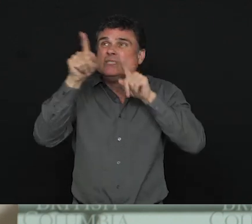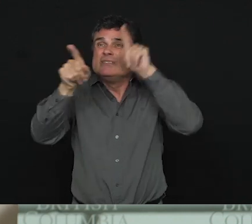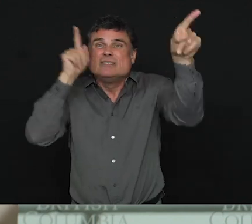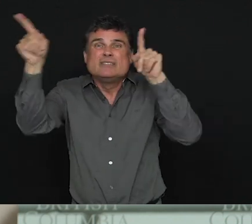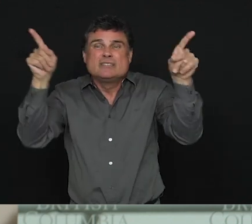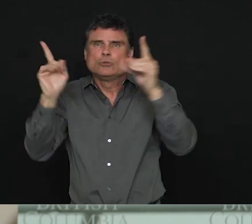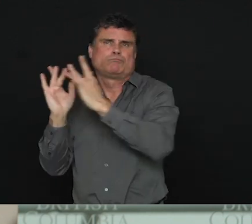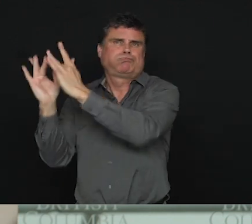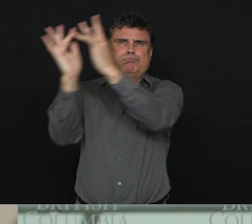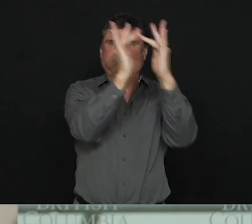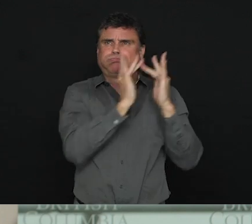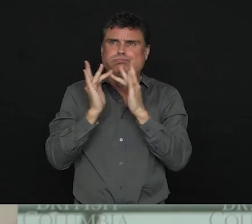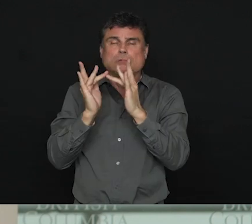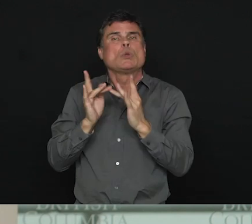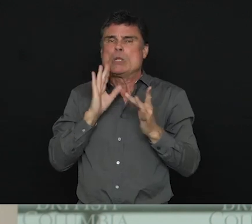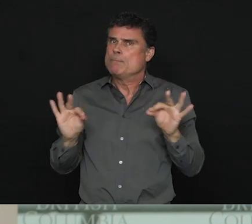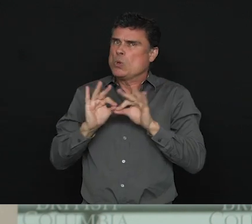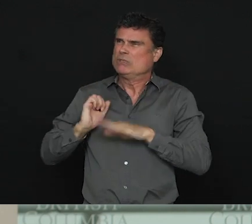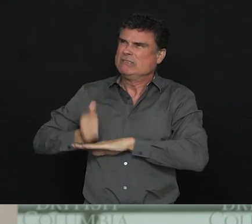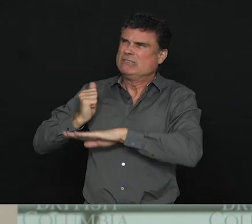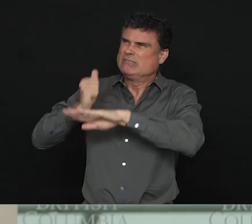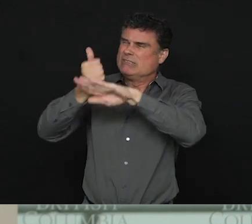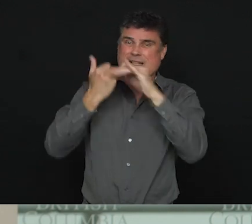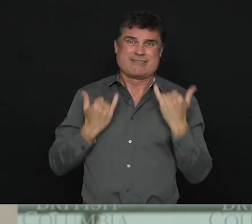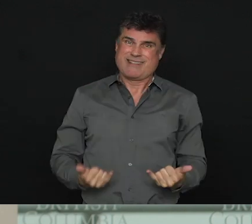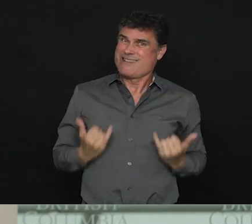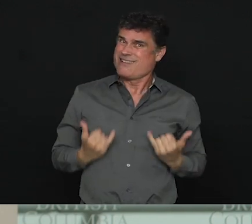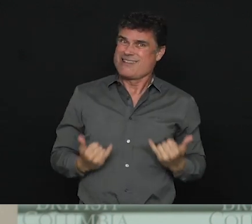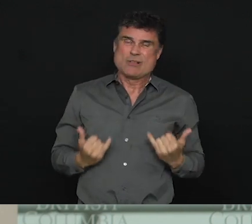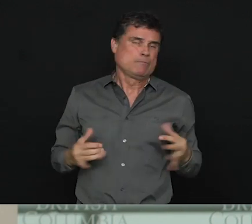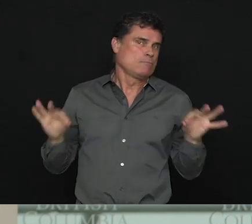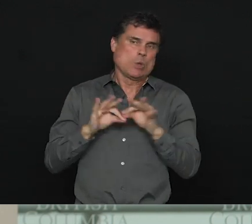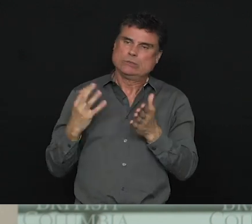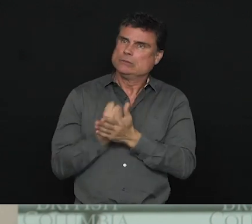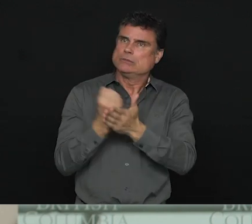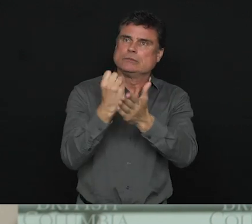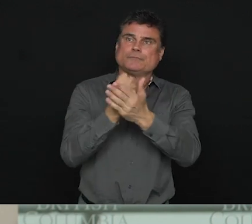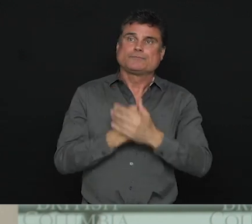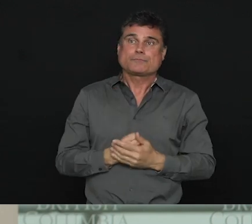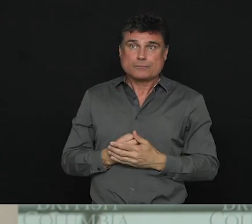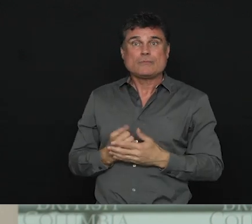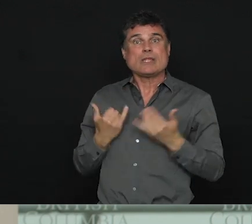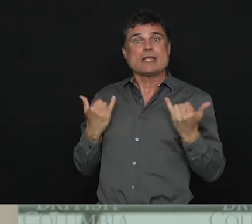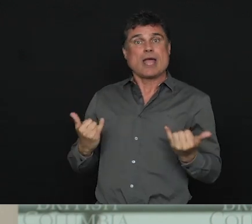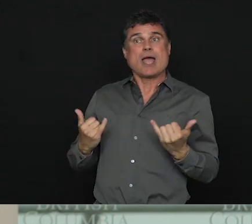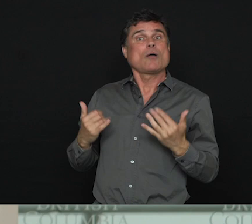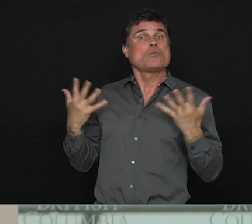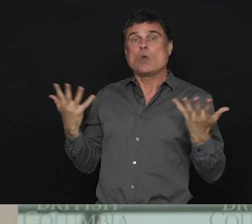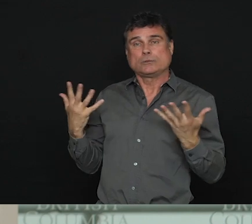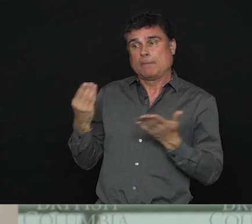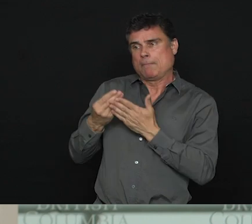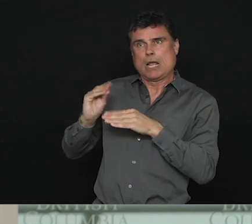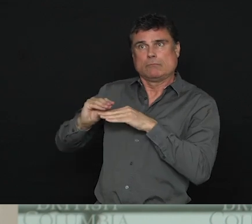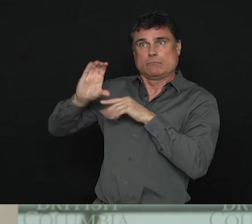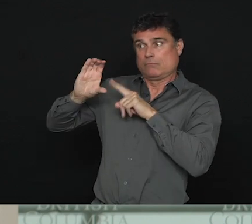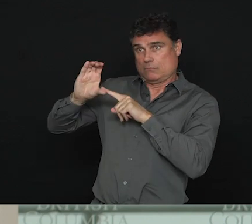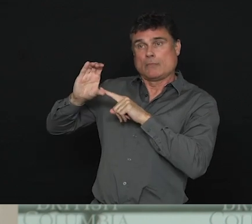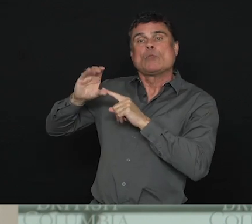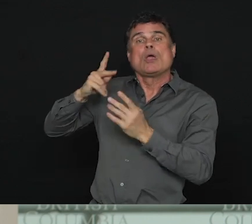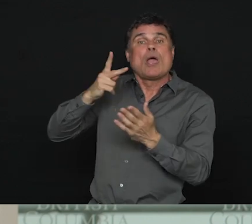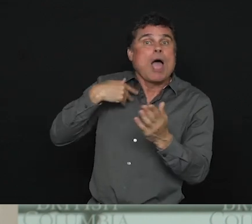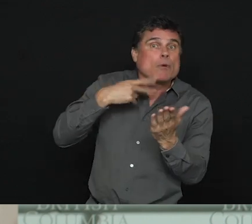moving quickly. The grants for projects that will be completed, the grants for these projects will be completed by